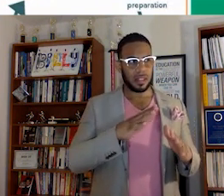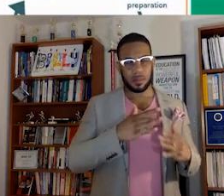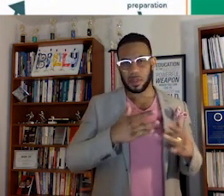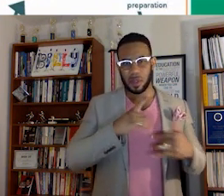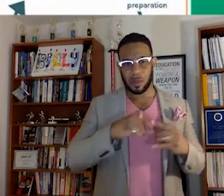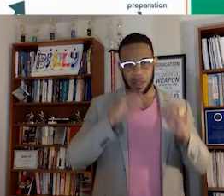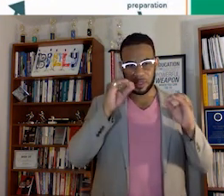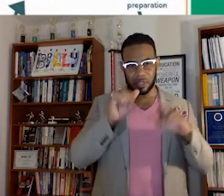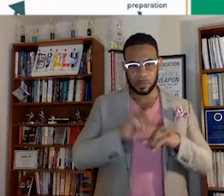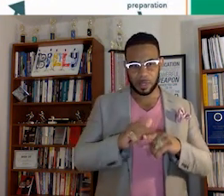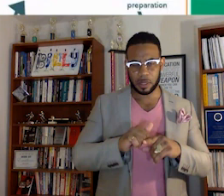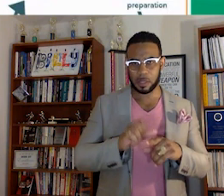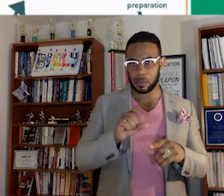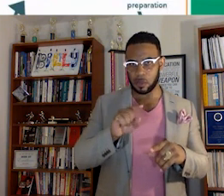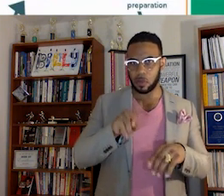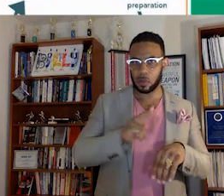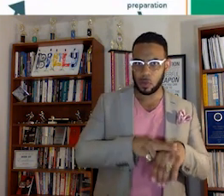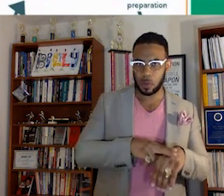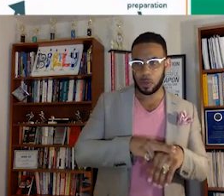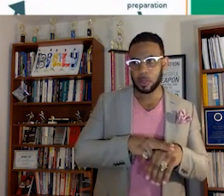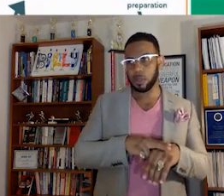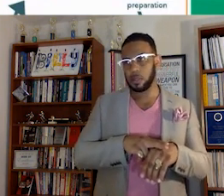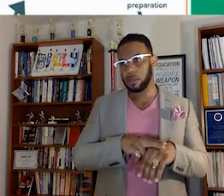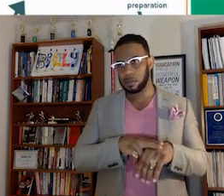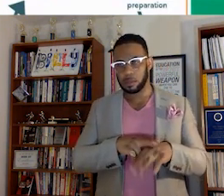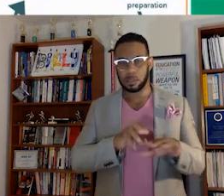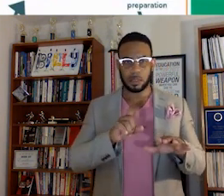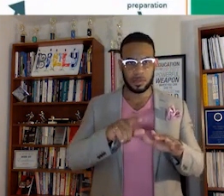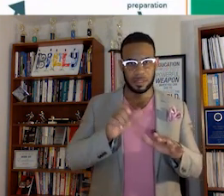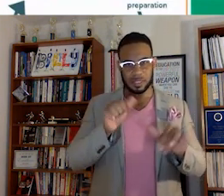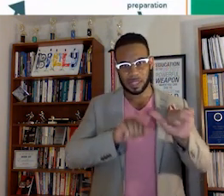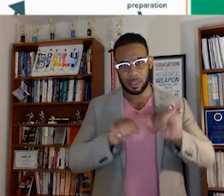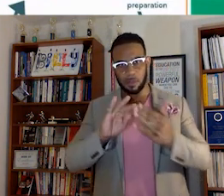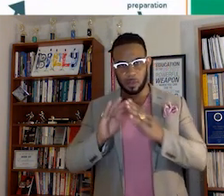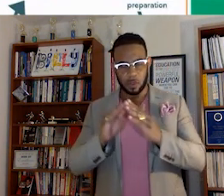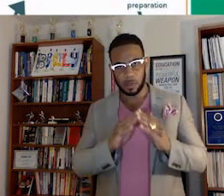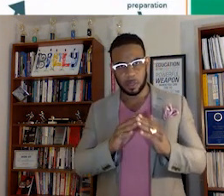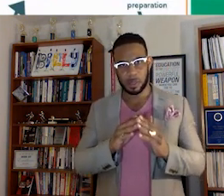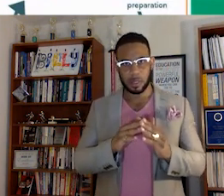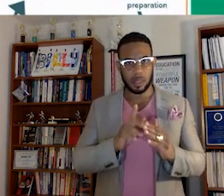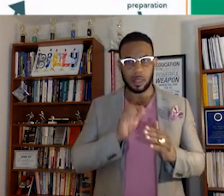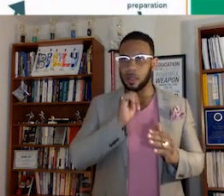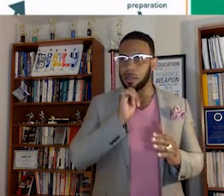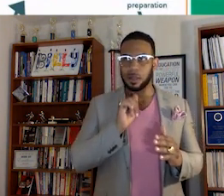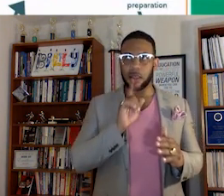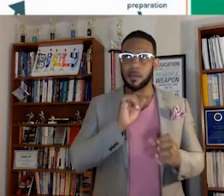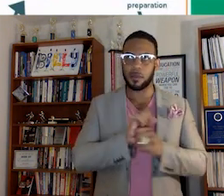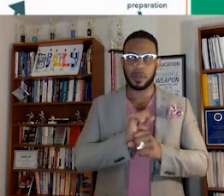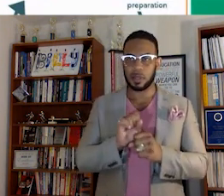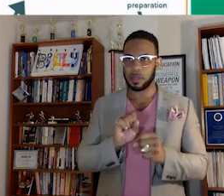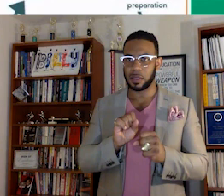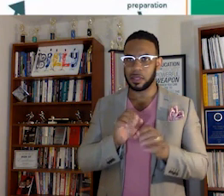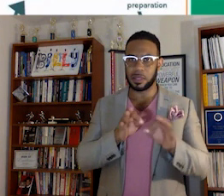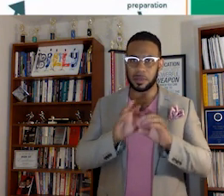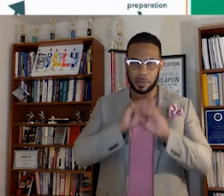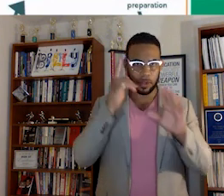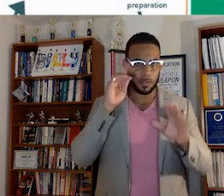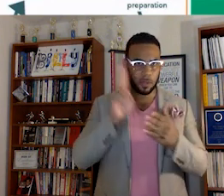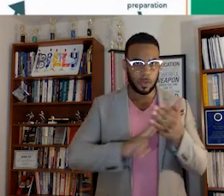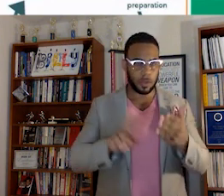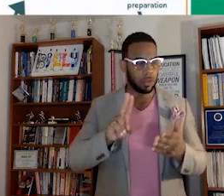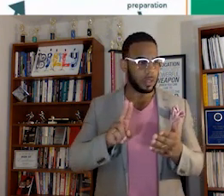practices. So the norms and discourse of this scientific community are not really explicit for